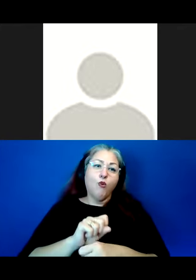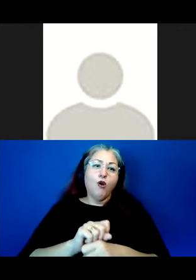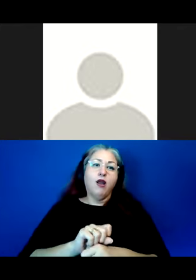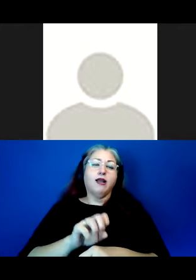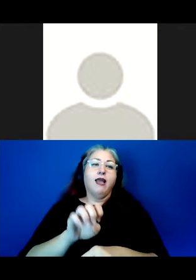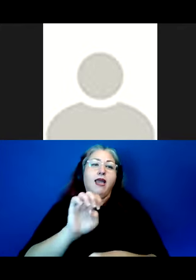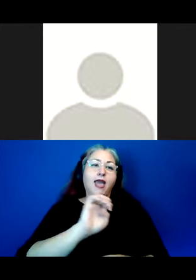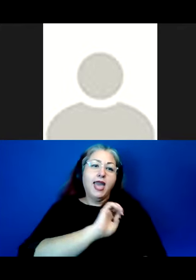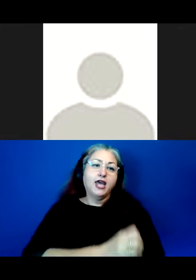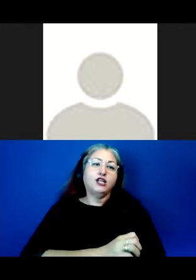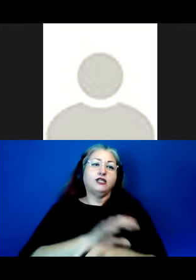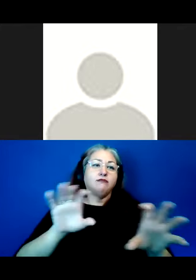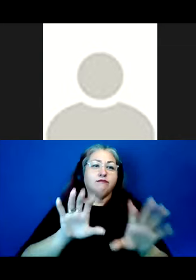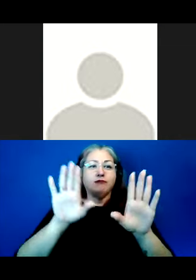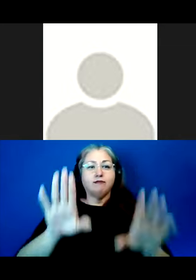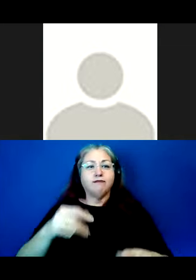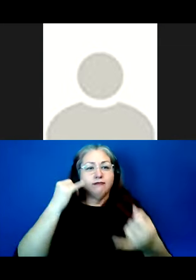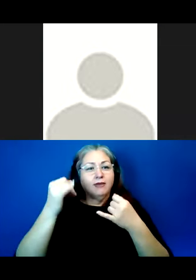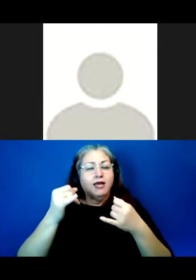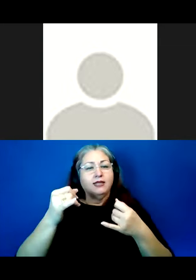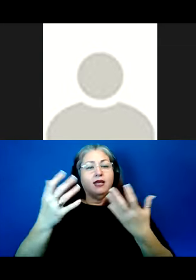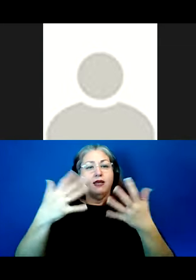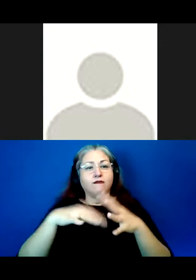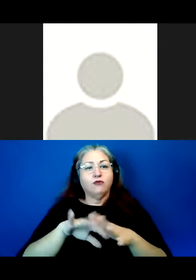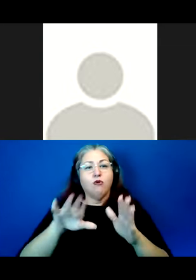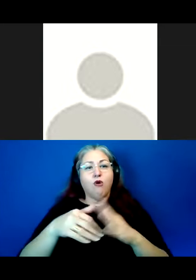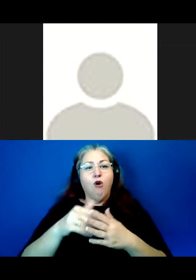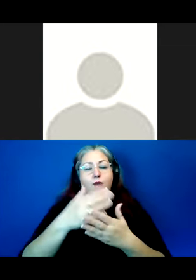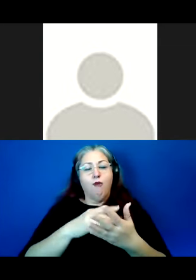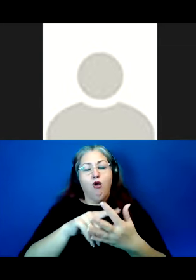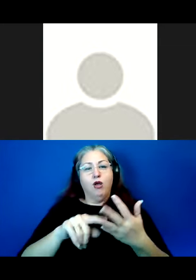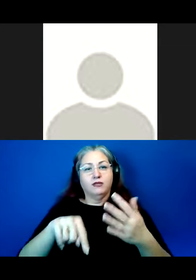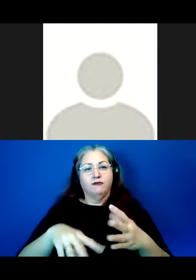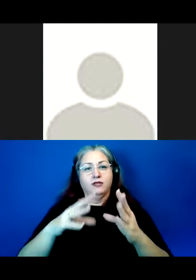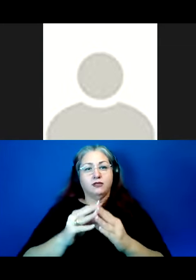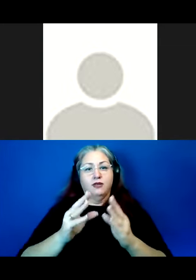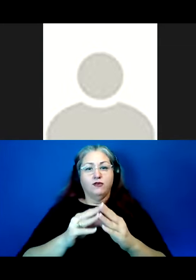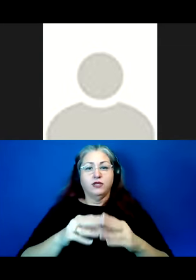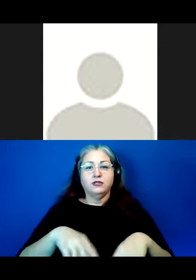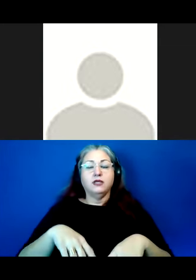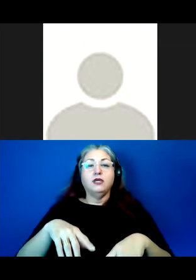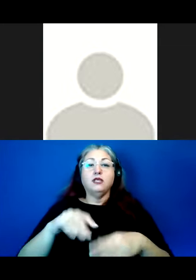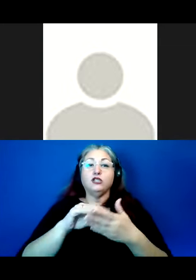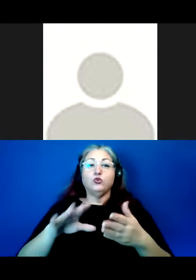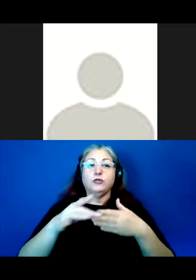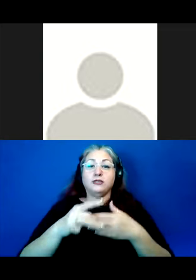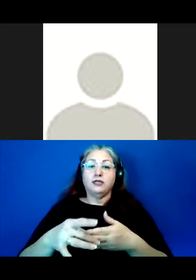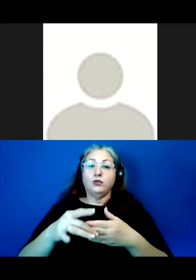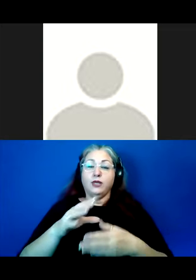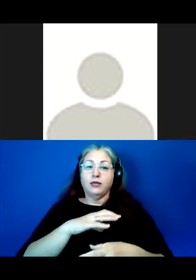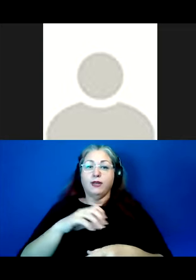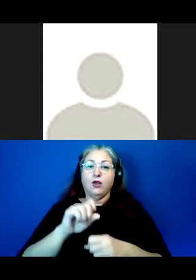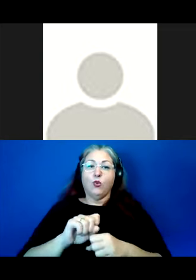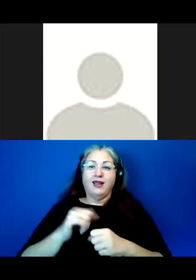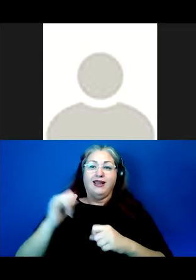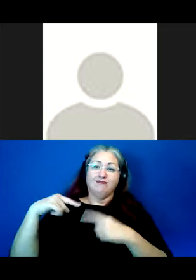enthusiasm, and awesome ideas infuse all aspects of this conference. The Student Steering Committee has been working for eight